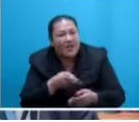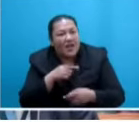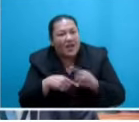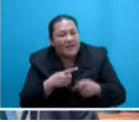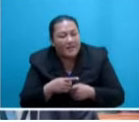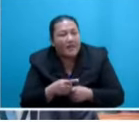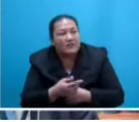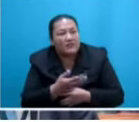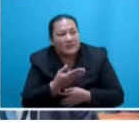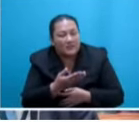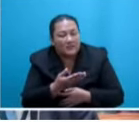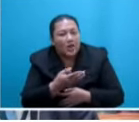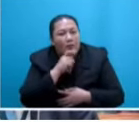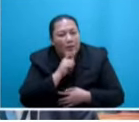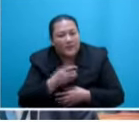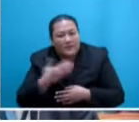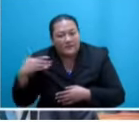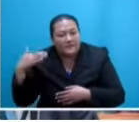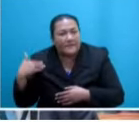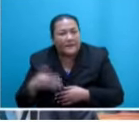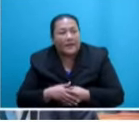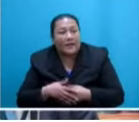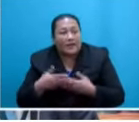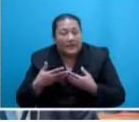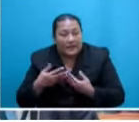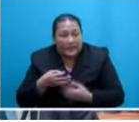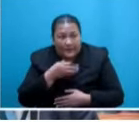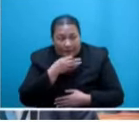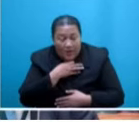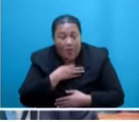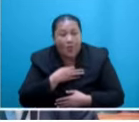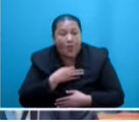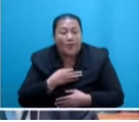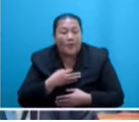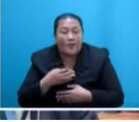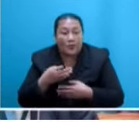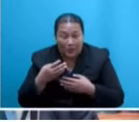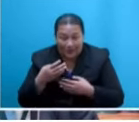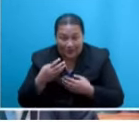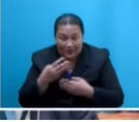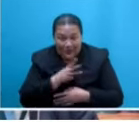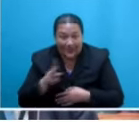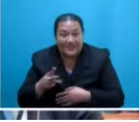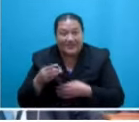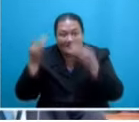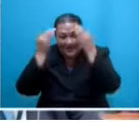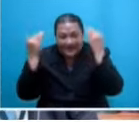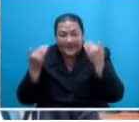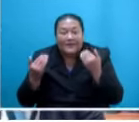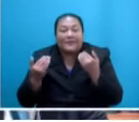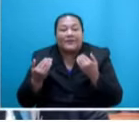words, Mr. Speaker, sir, a Merry Christmas and a prosperous New Year to all the honorable members and the